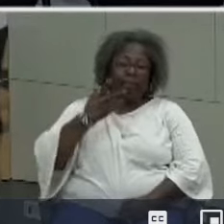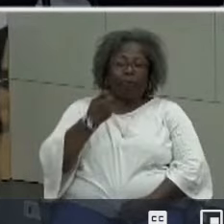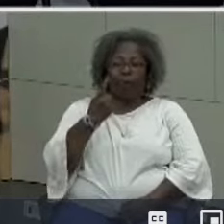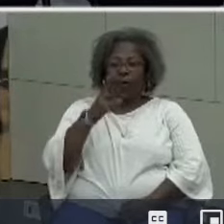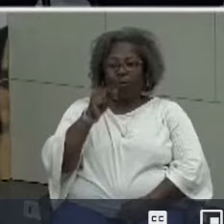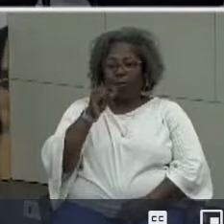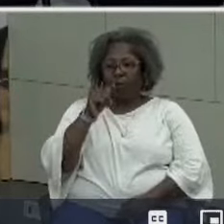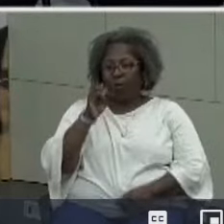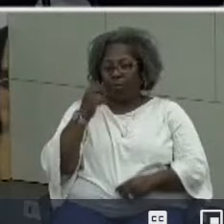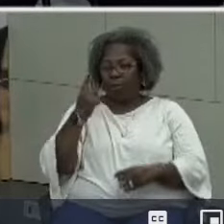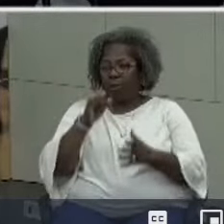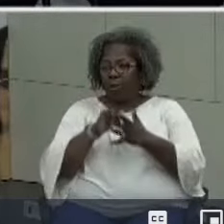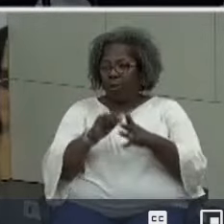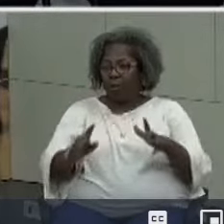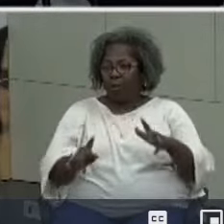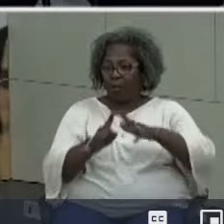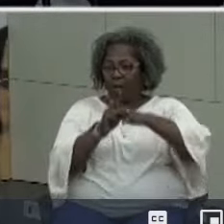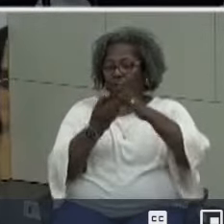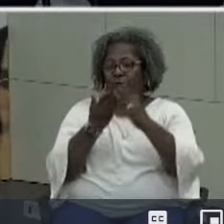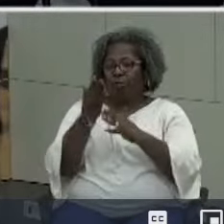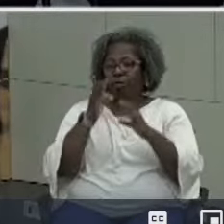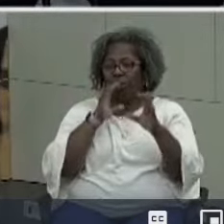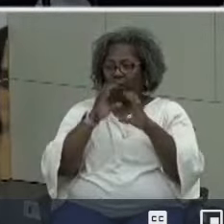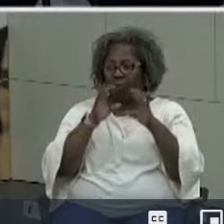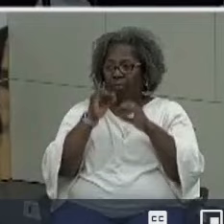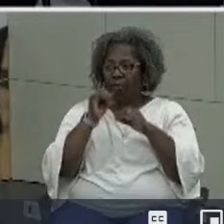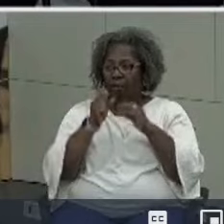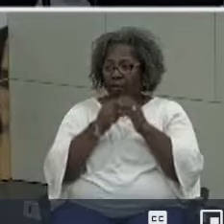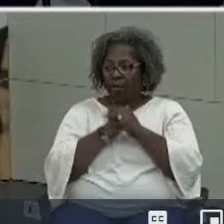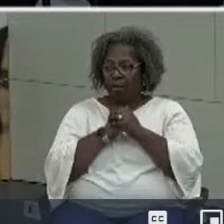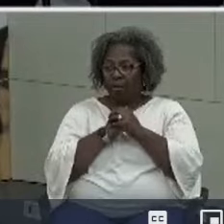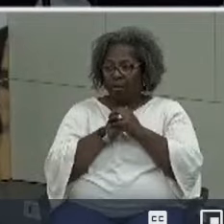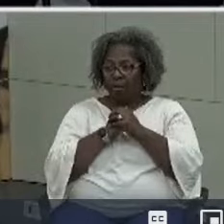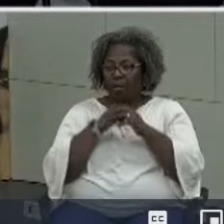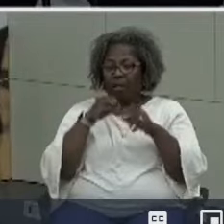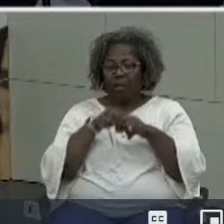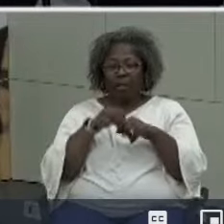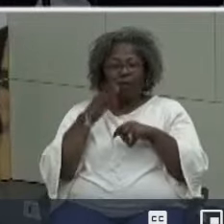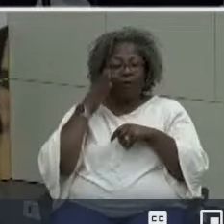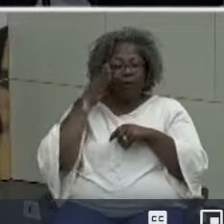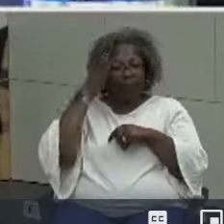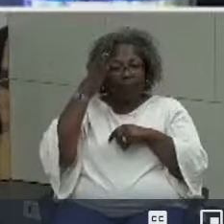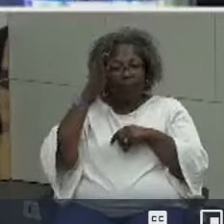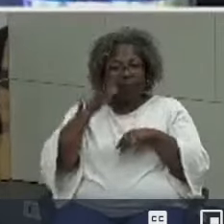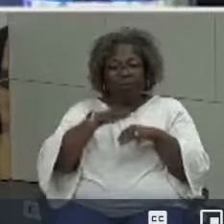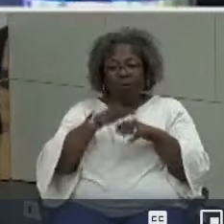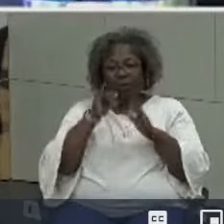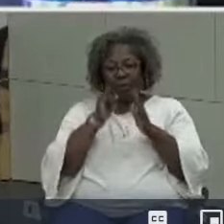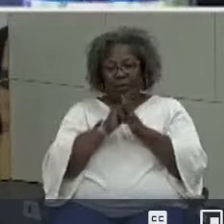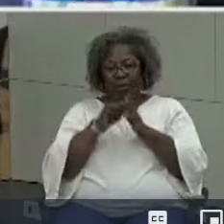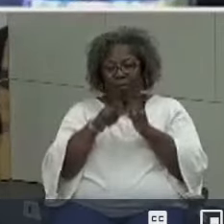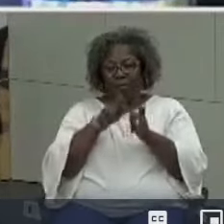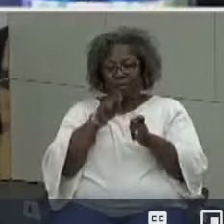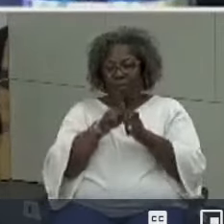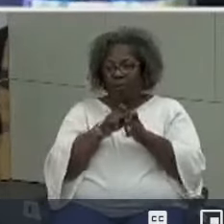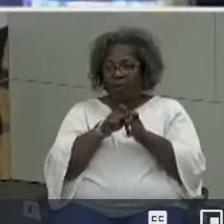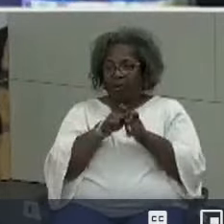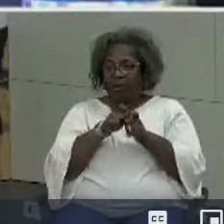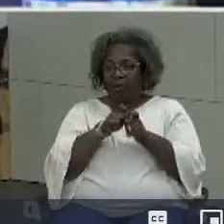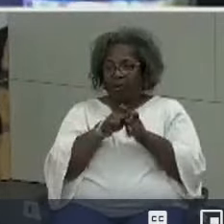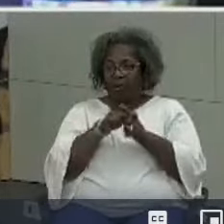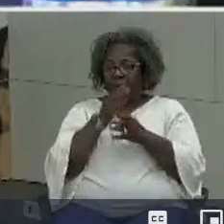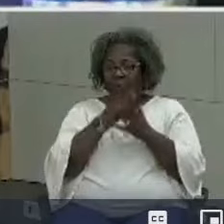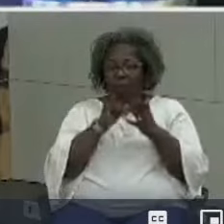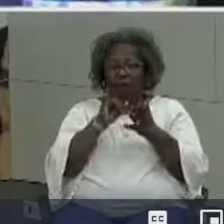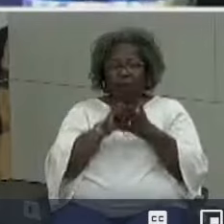something that came up through conversation is in the future on these particular components